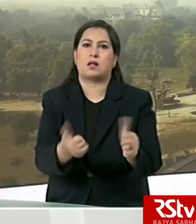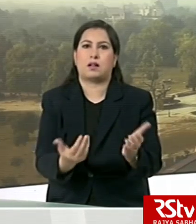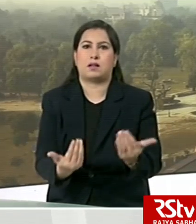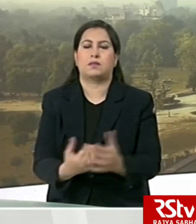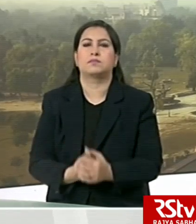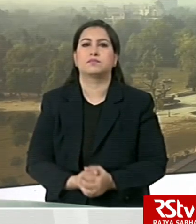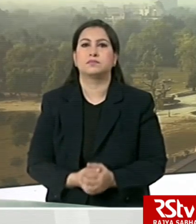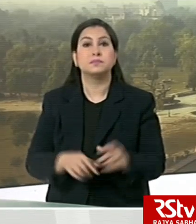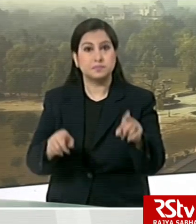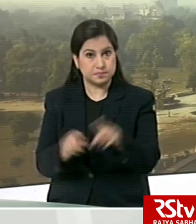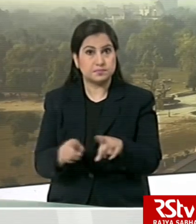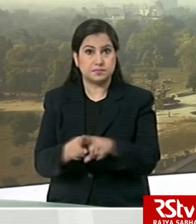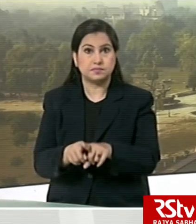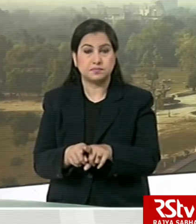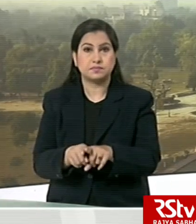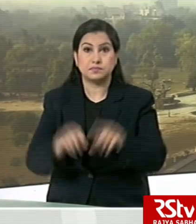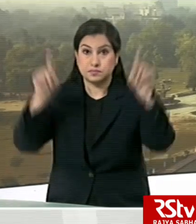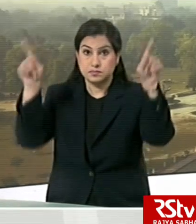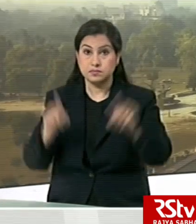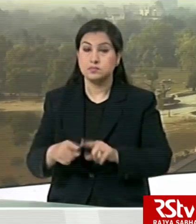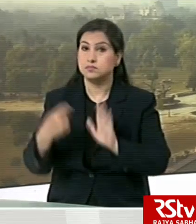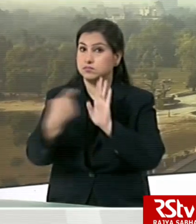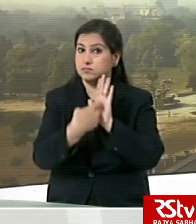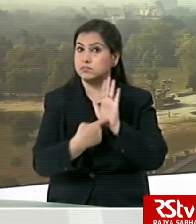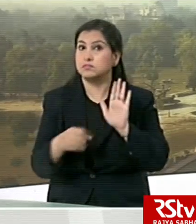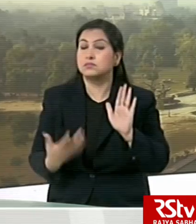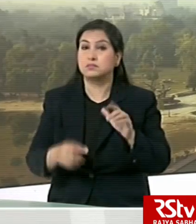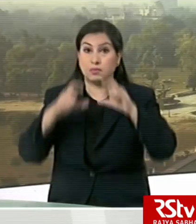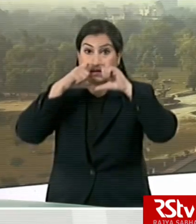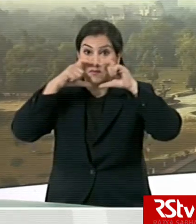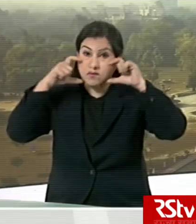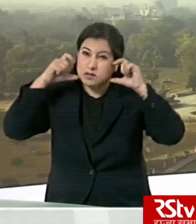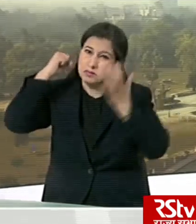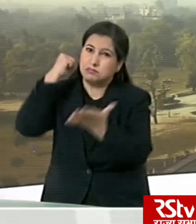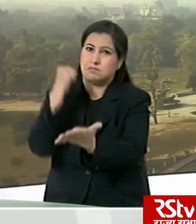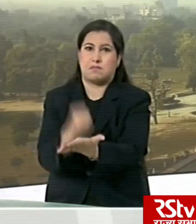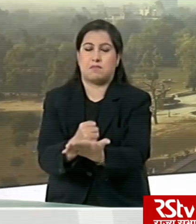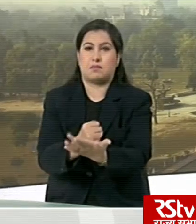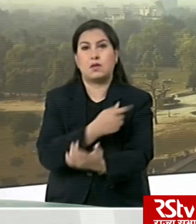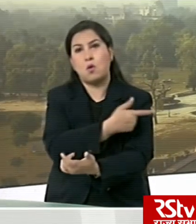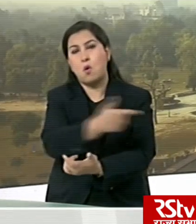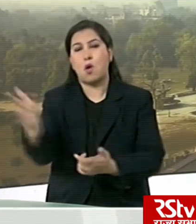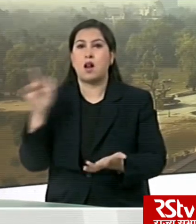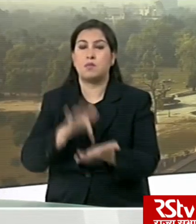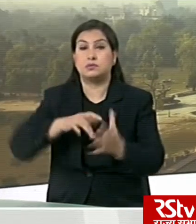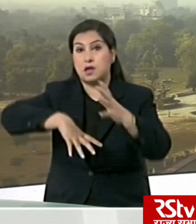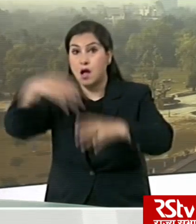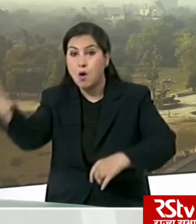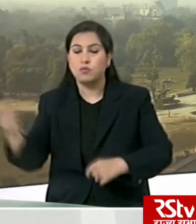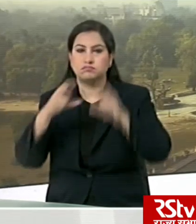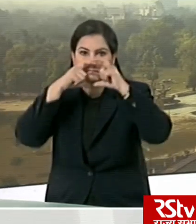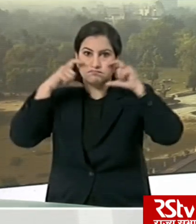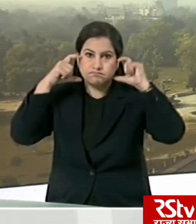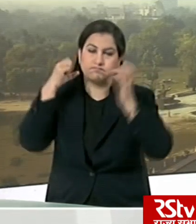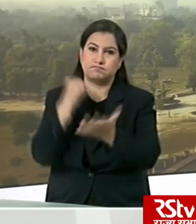And enforceable national directives will that include the wearing of face cover is compulsory in all the public and workplaces.